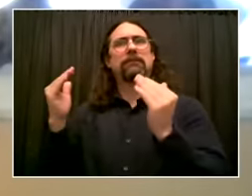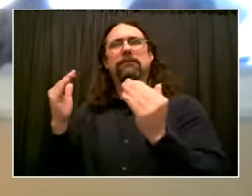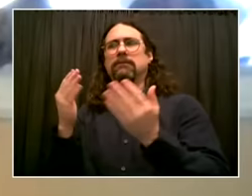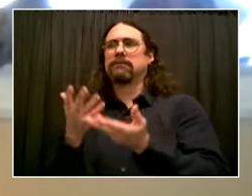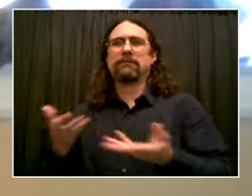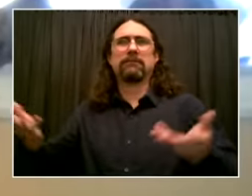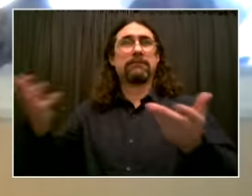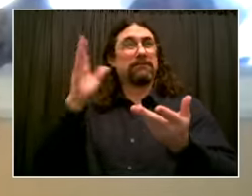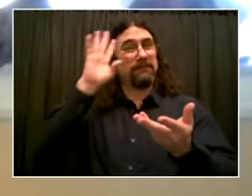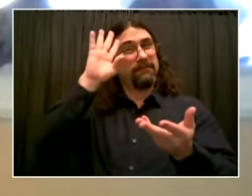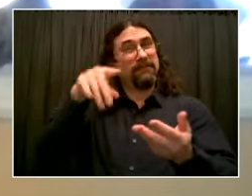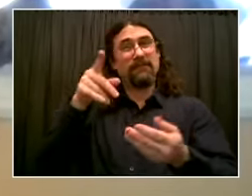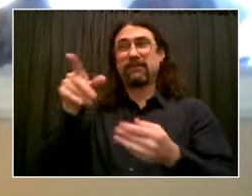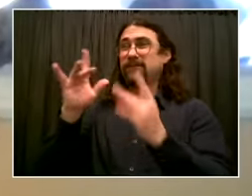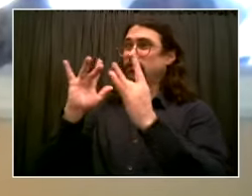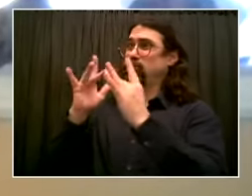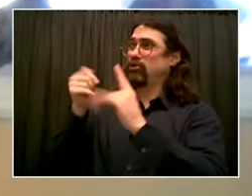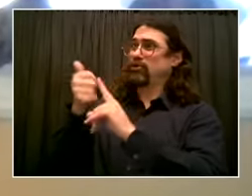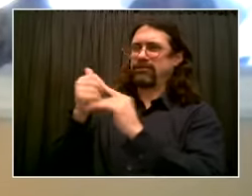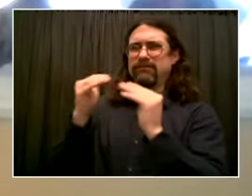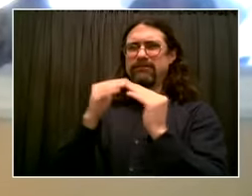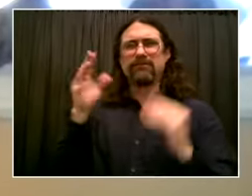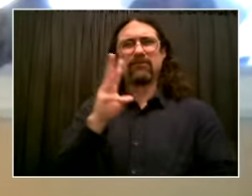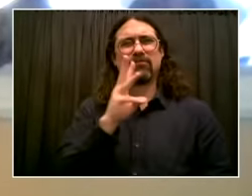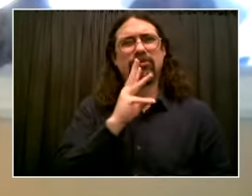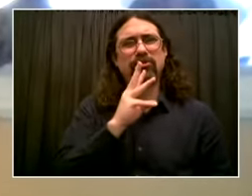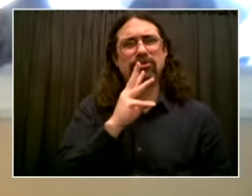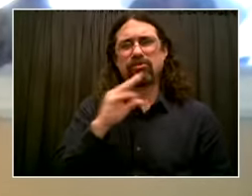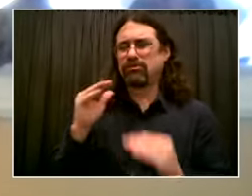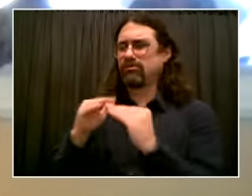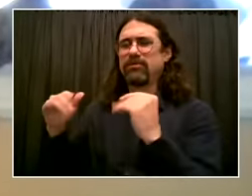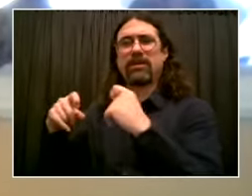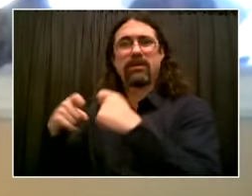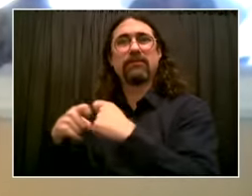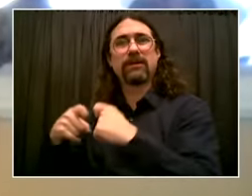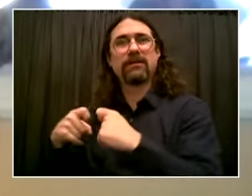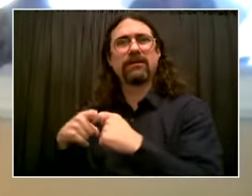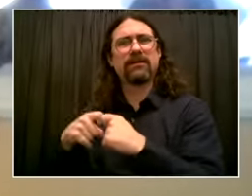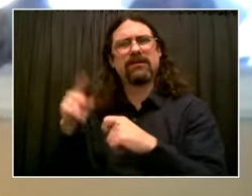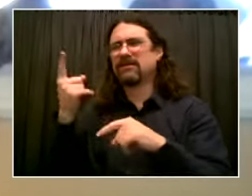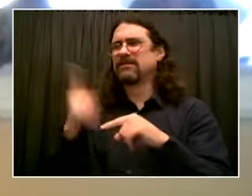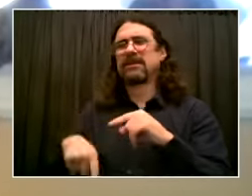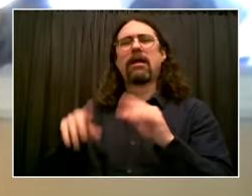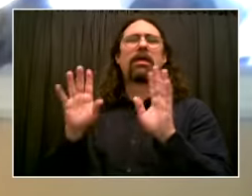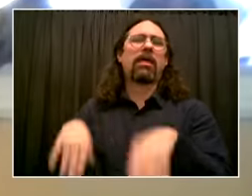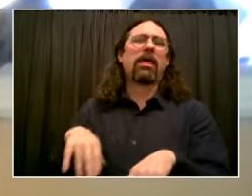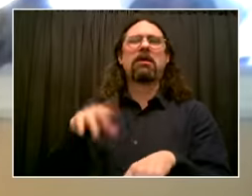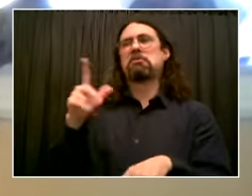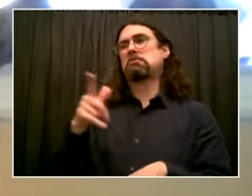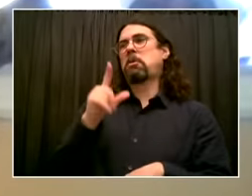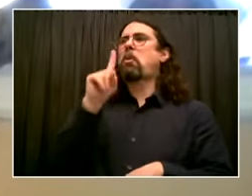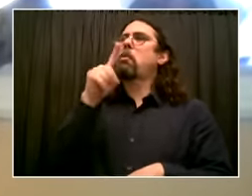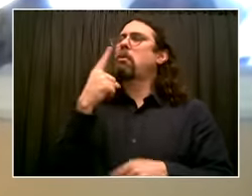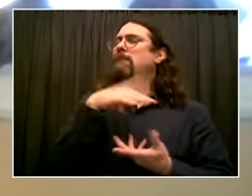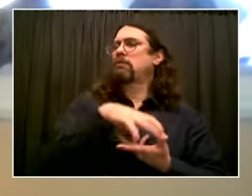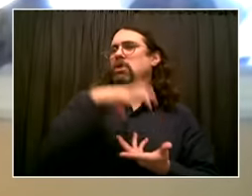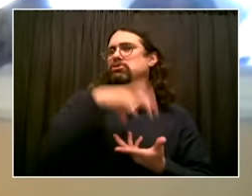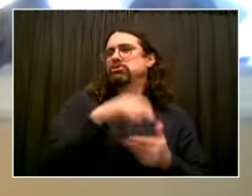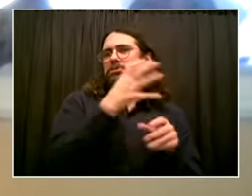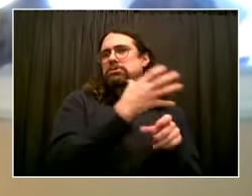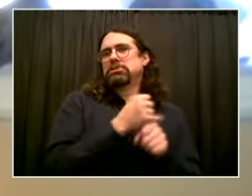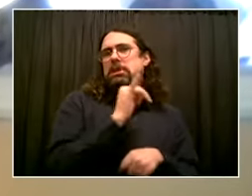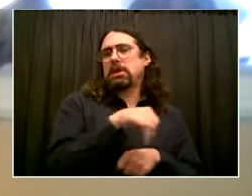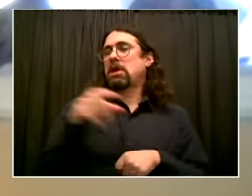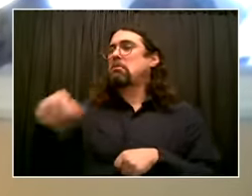home without water, electric, and gas. You know, high-speed broadband has become that now. You have seniors right now who cannot